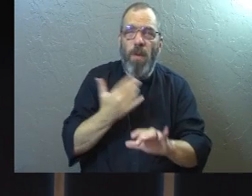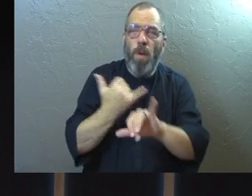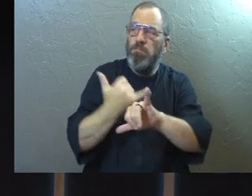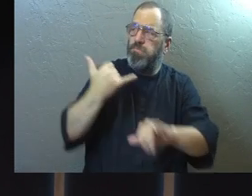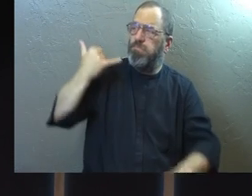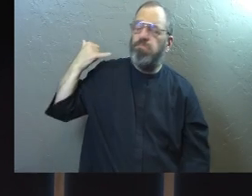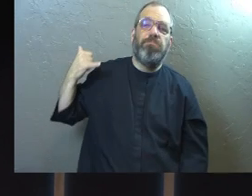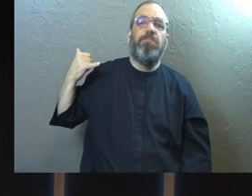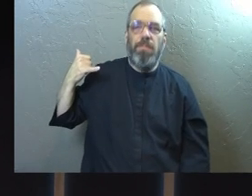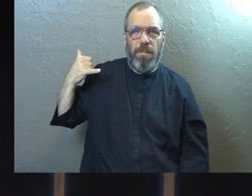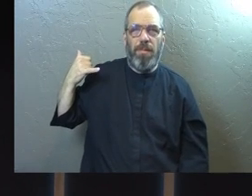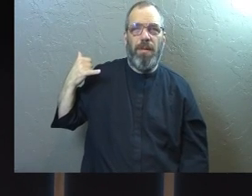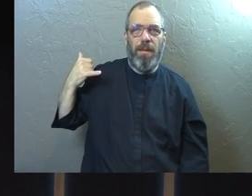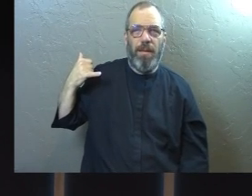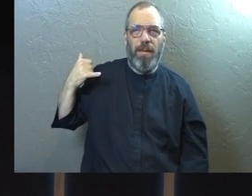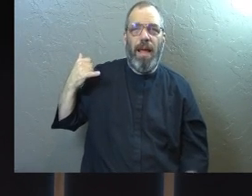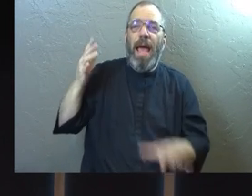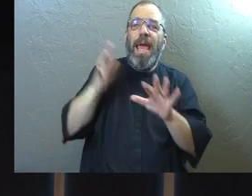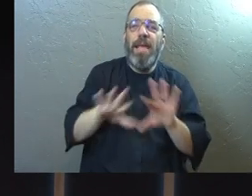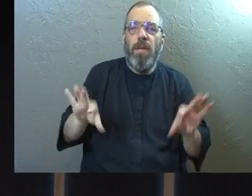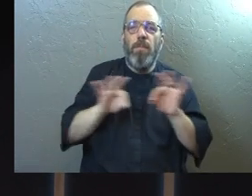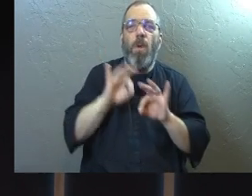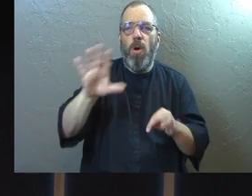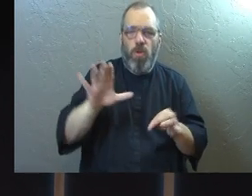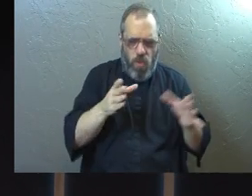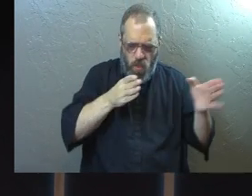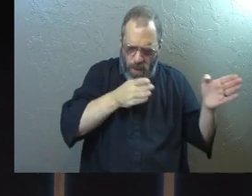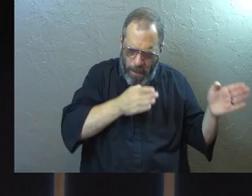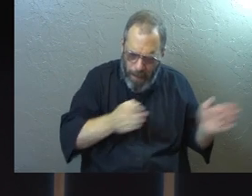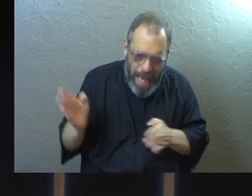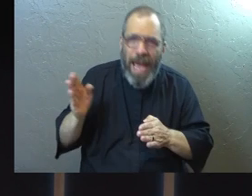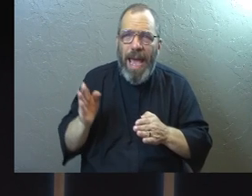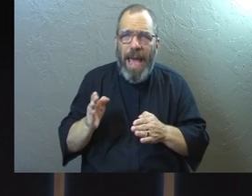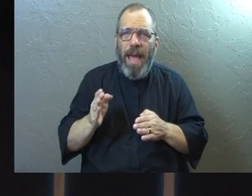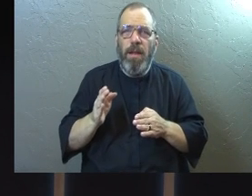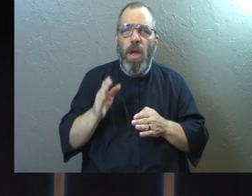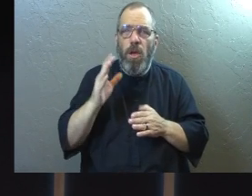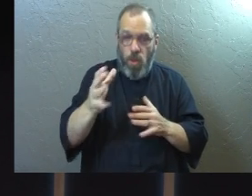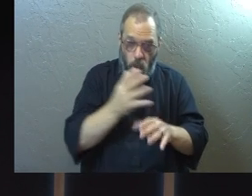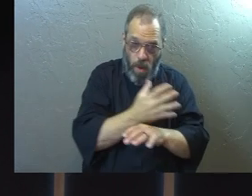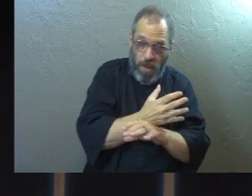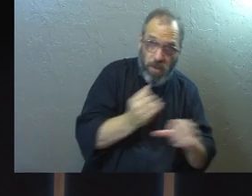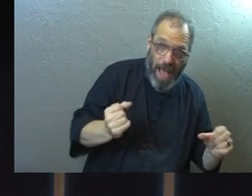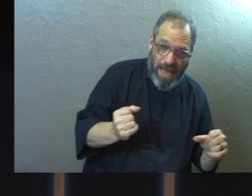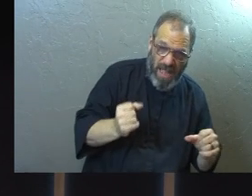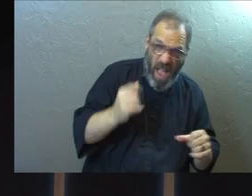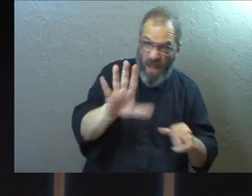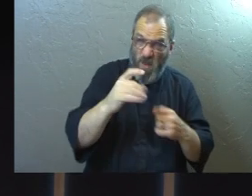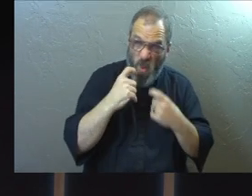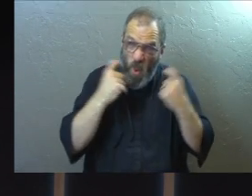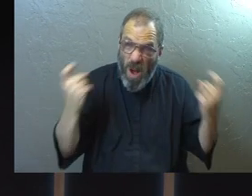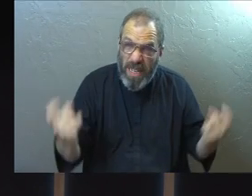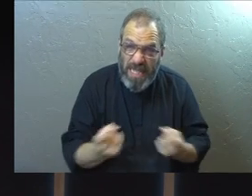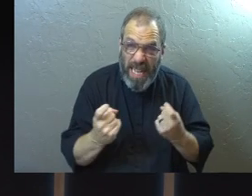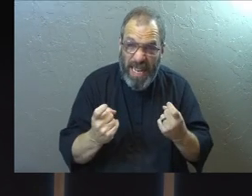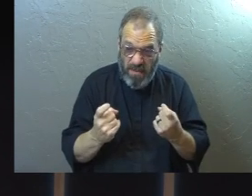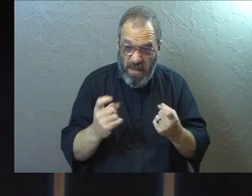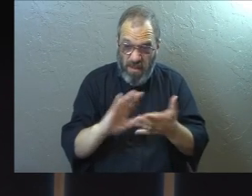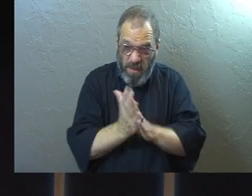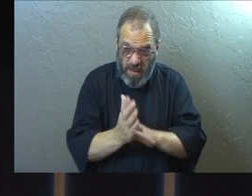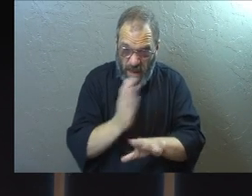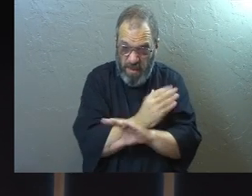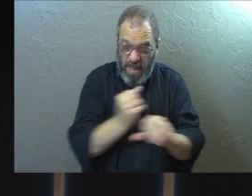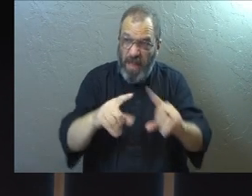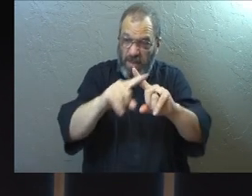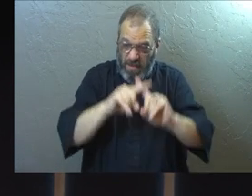just didn't even know it. It matters because you've been planned on your rescue out of your sin to Christ.